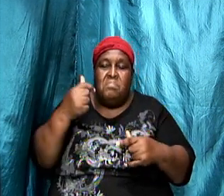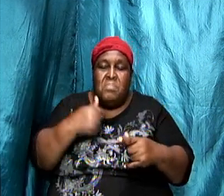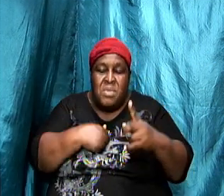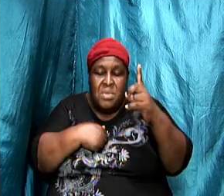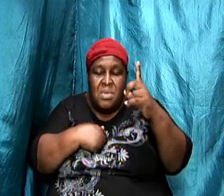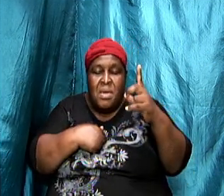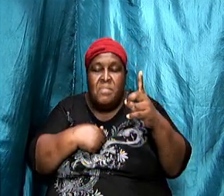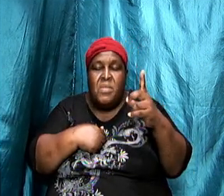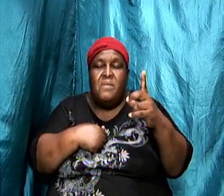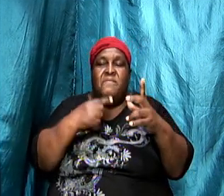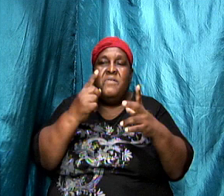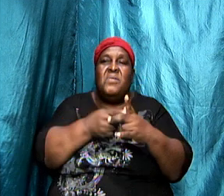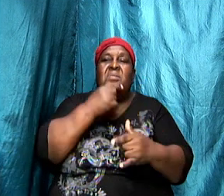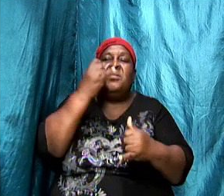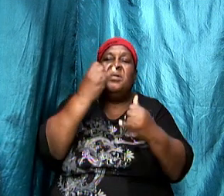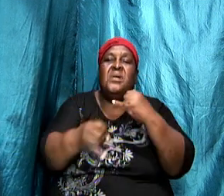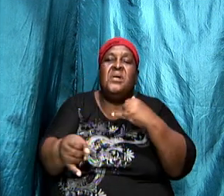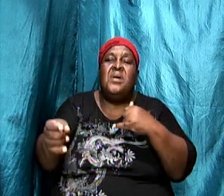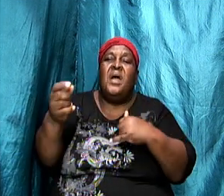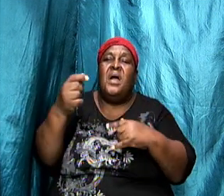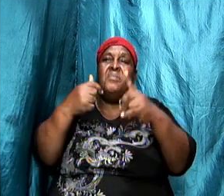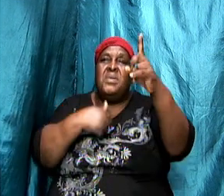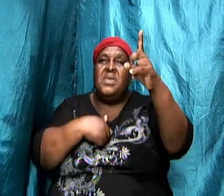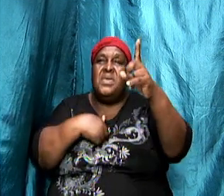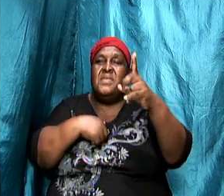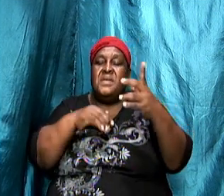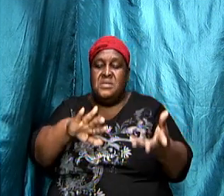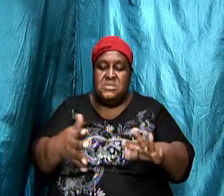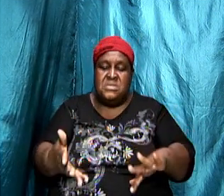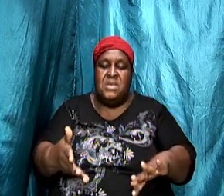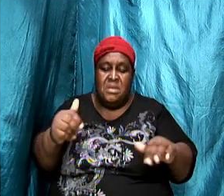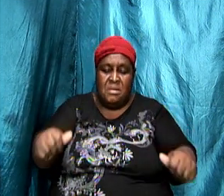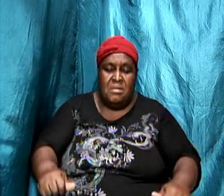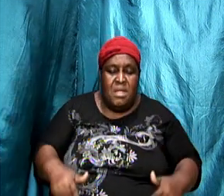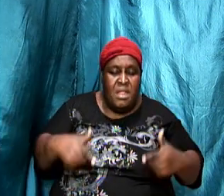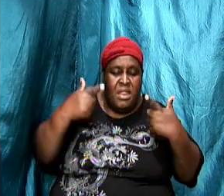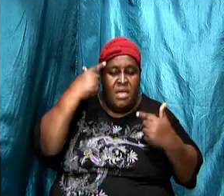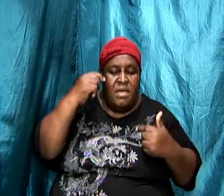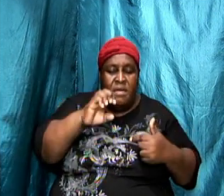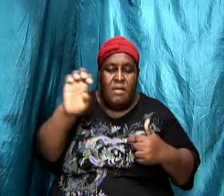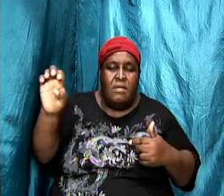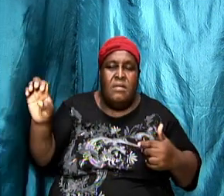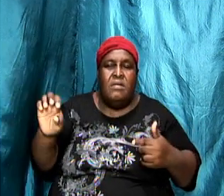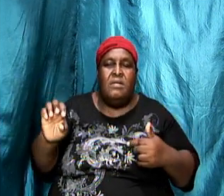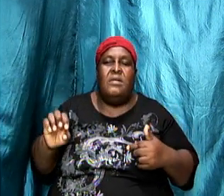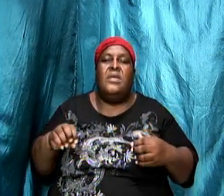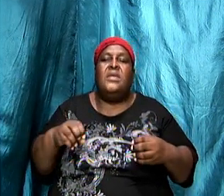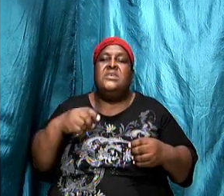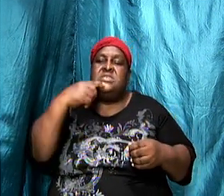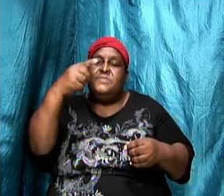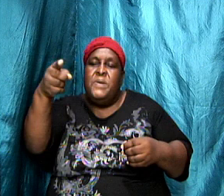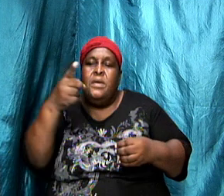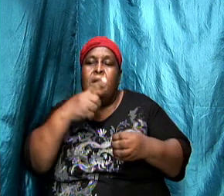and the last I am he that was dead but I am alive forever more it gives a description of Jesus